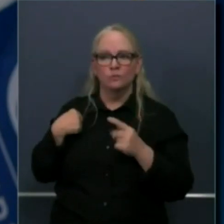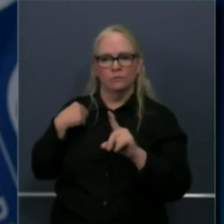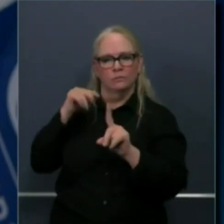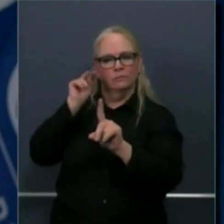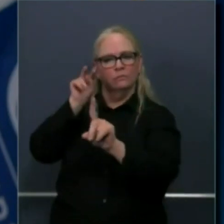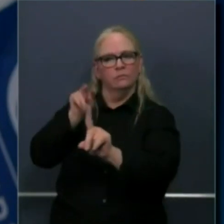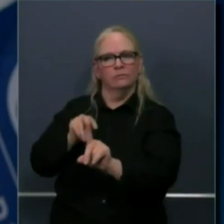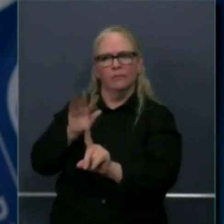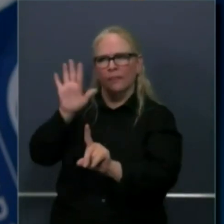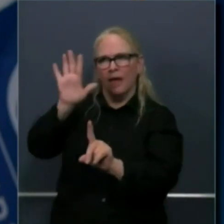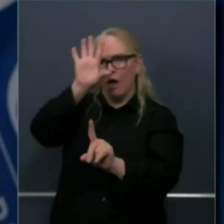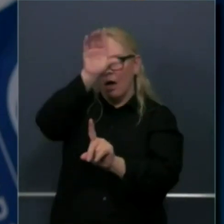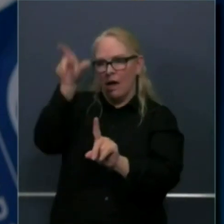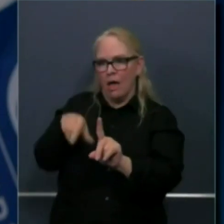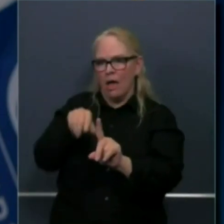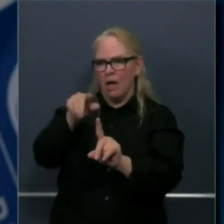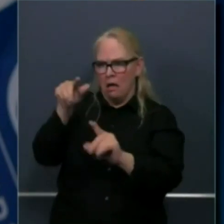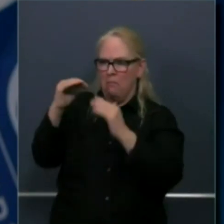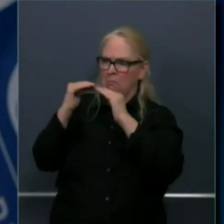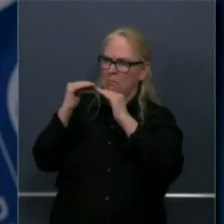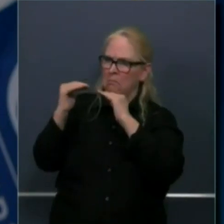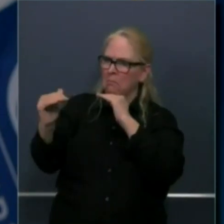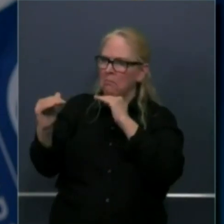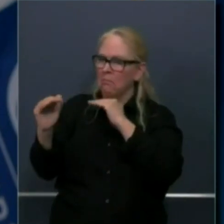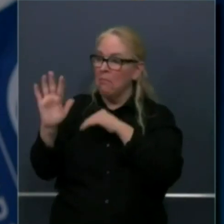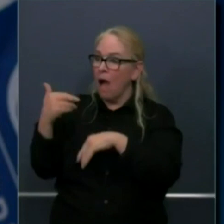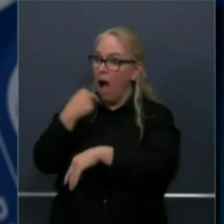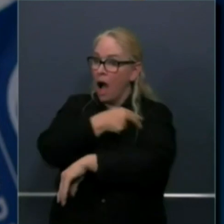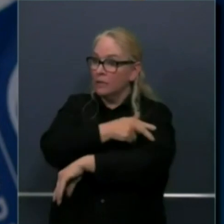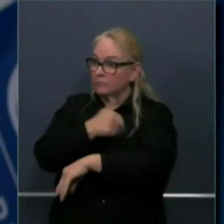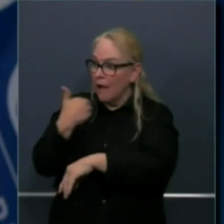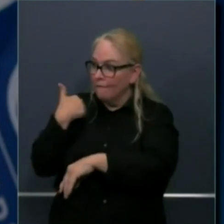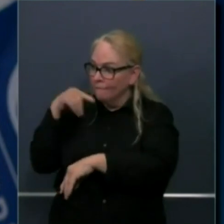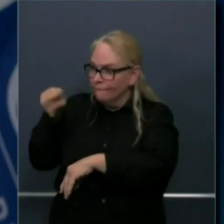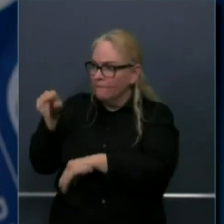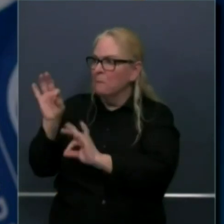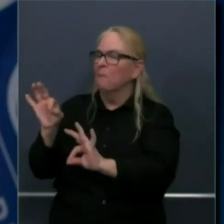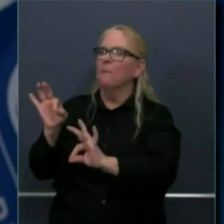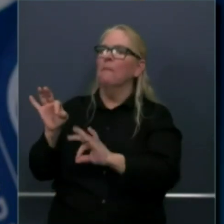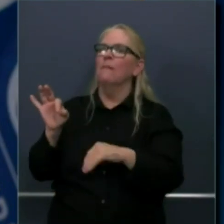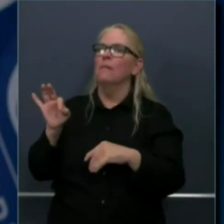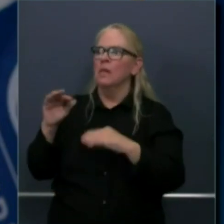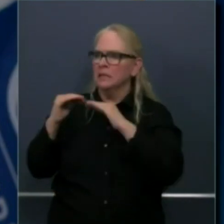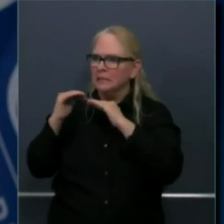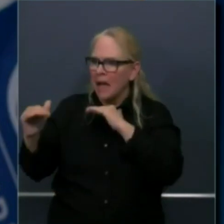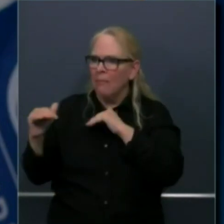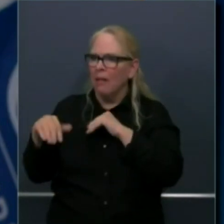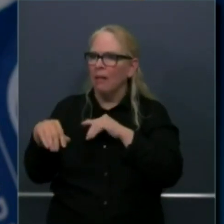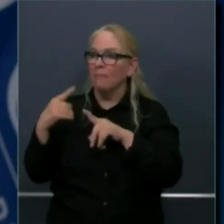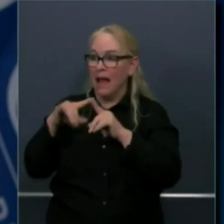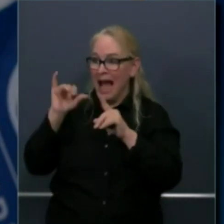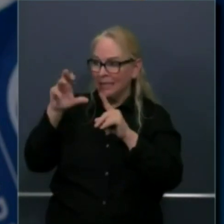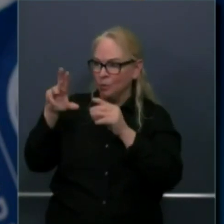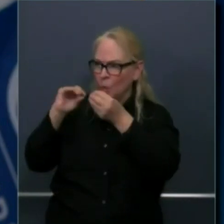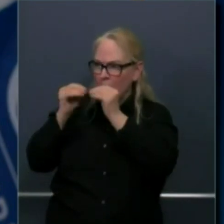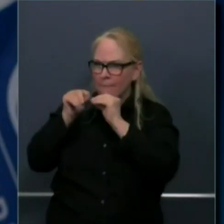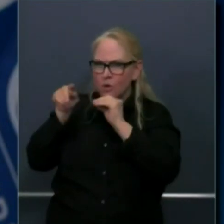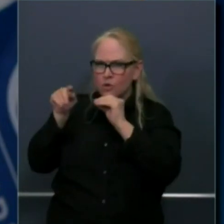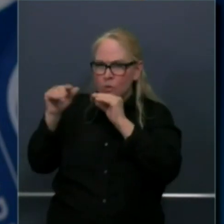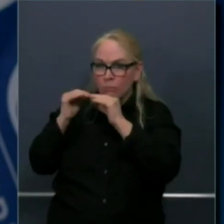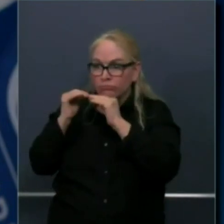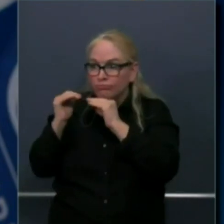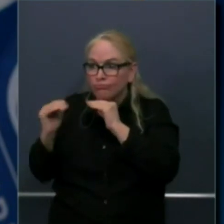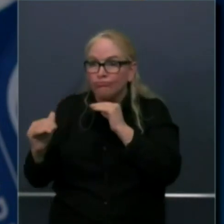stability of hospitalizations overall and ICU hospitalizations as well for COVID-19. Those remain stable.